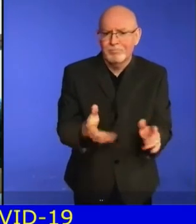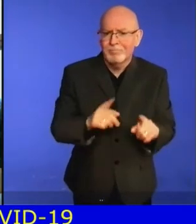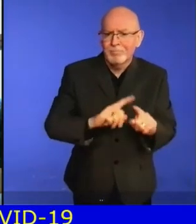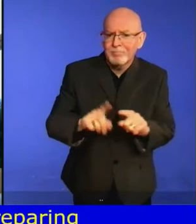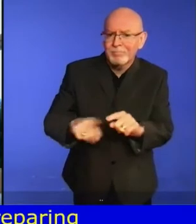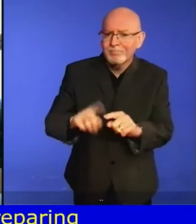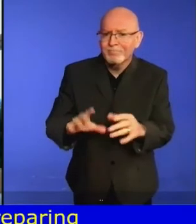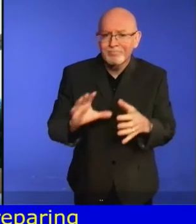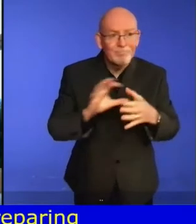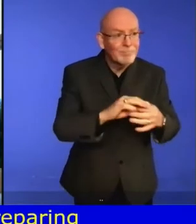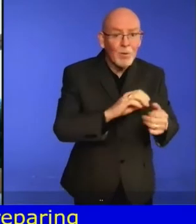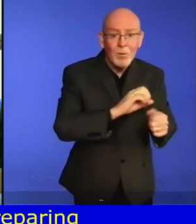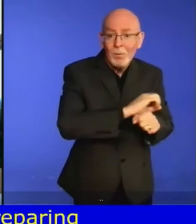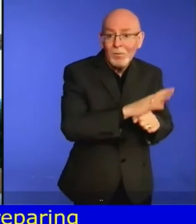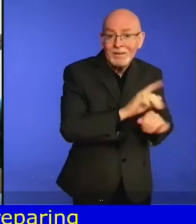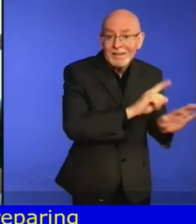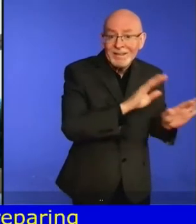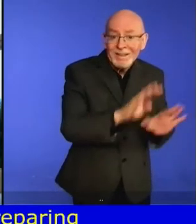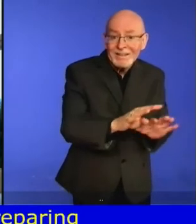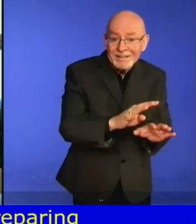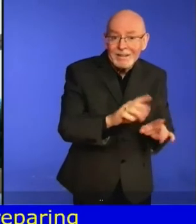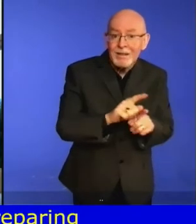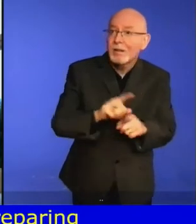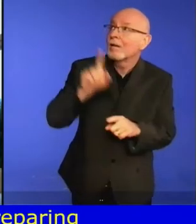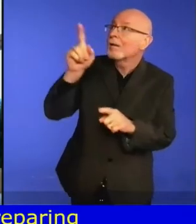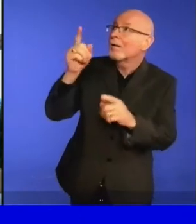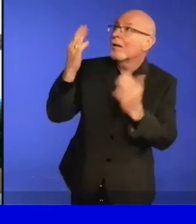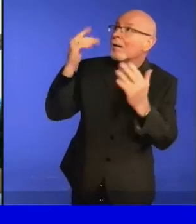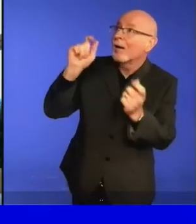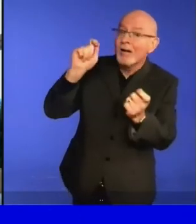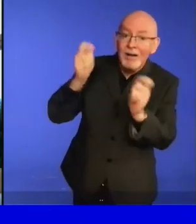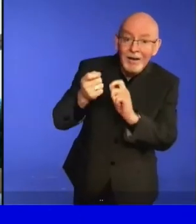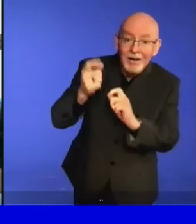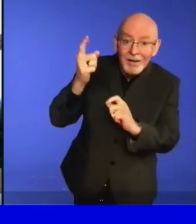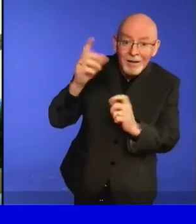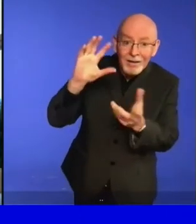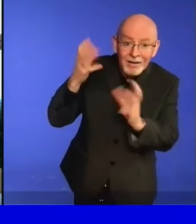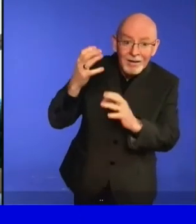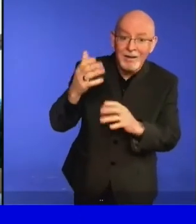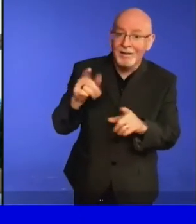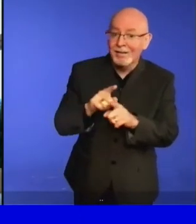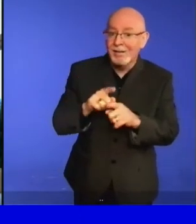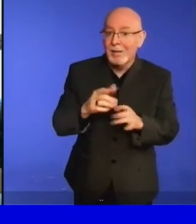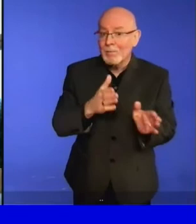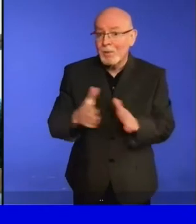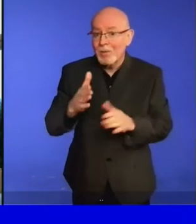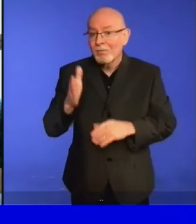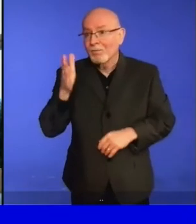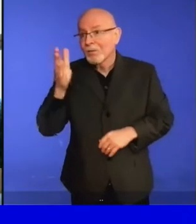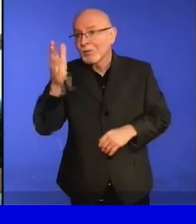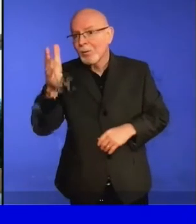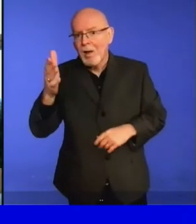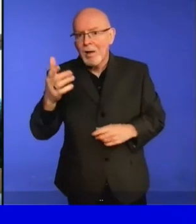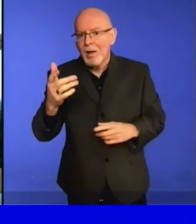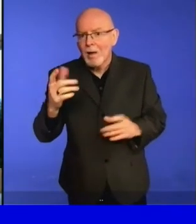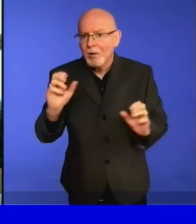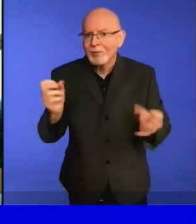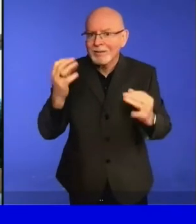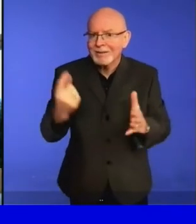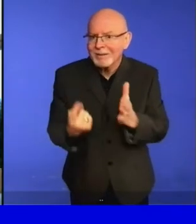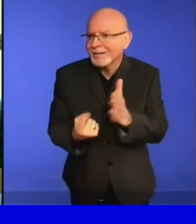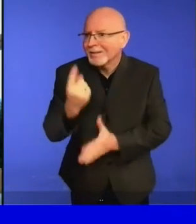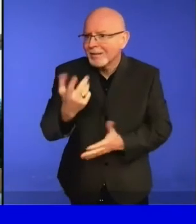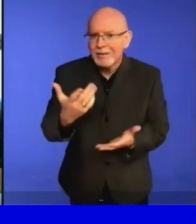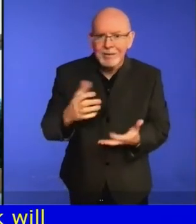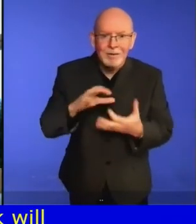include those left furthest behind including Indigenous persons with disabilities, older persons